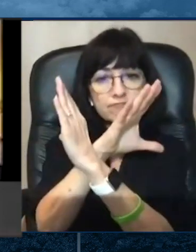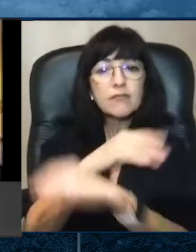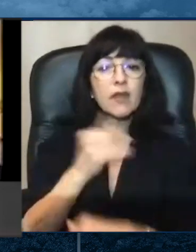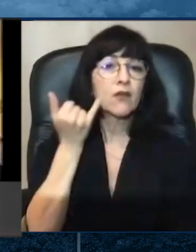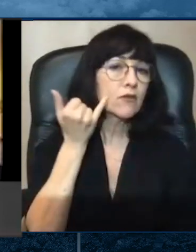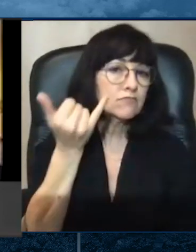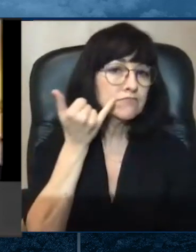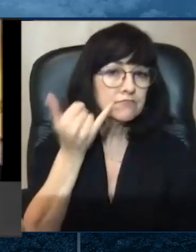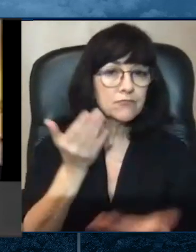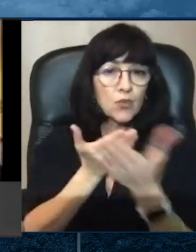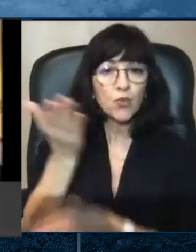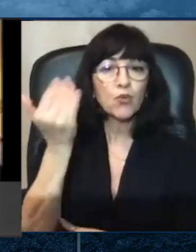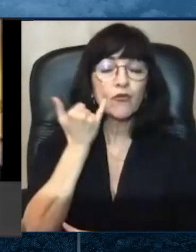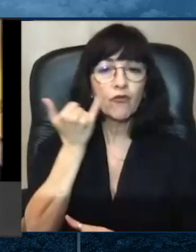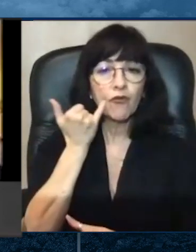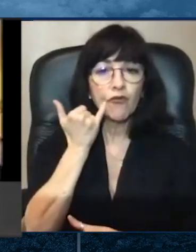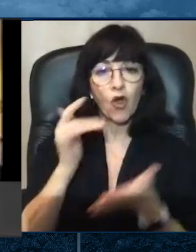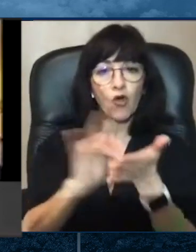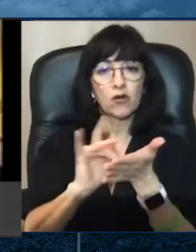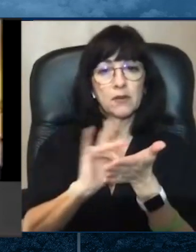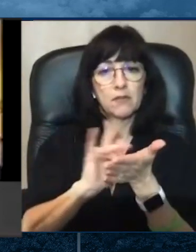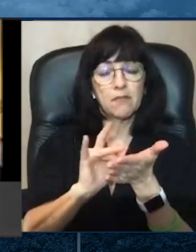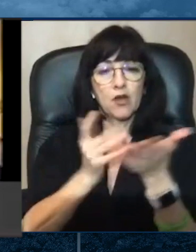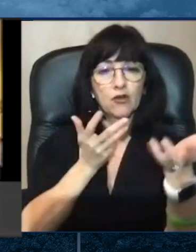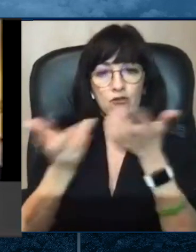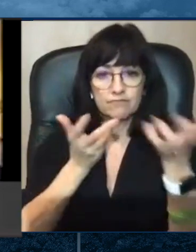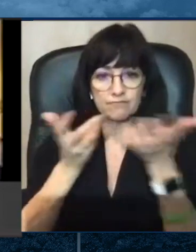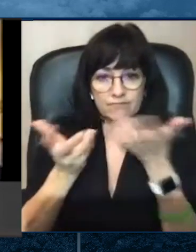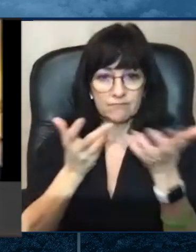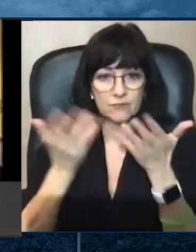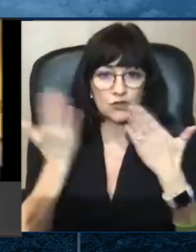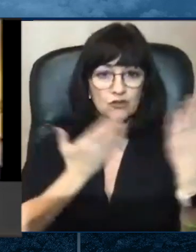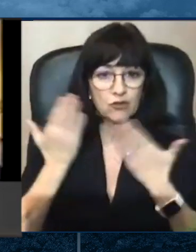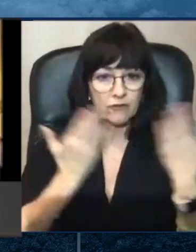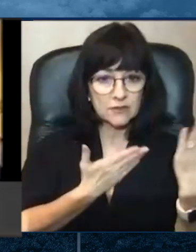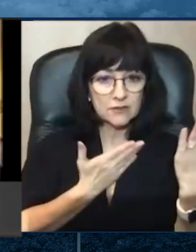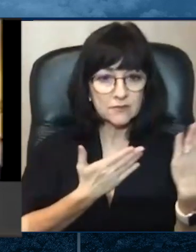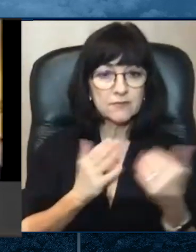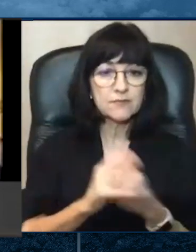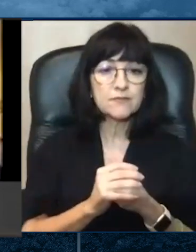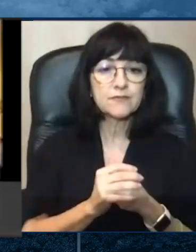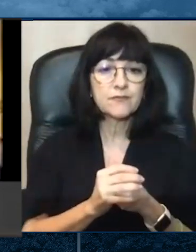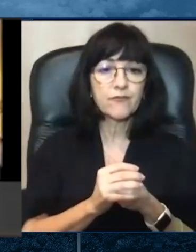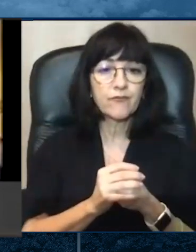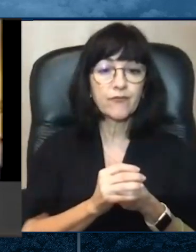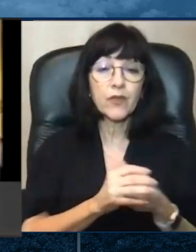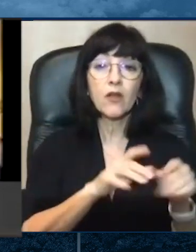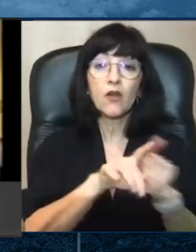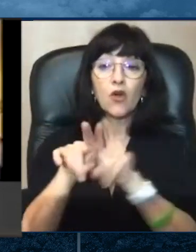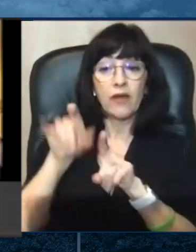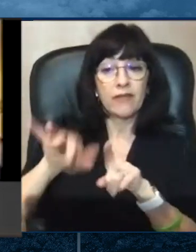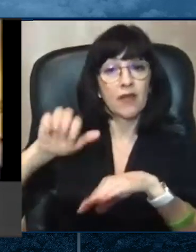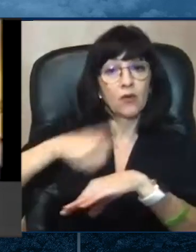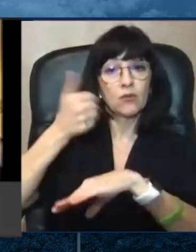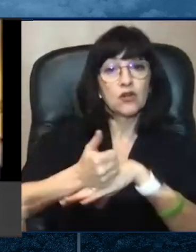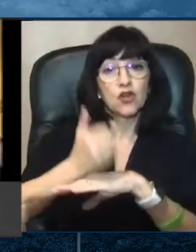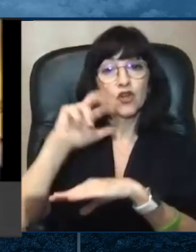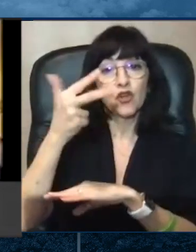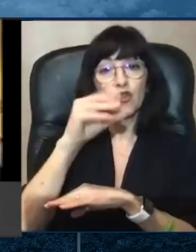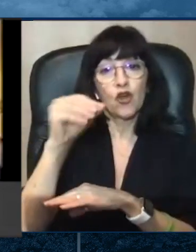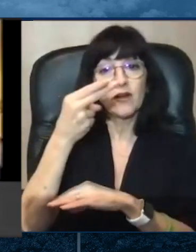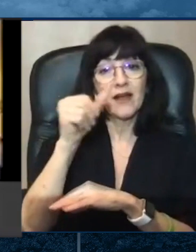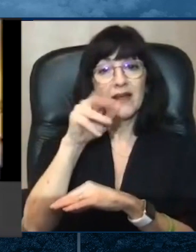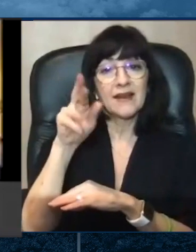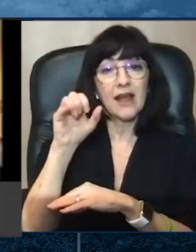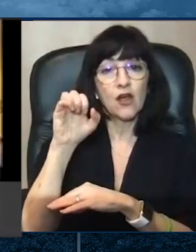hand washing, a hand washing area. We offered the Manolita Olsen building on the corner of 3rd and Harrison, as all the